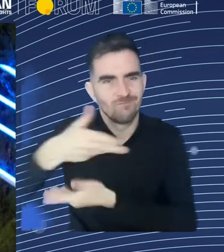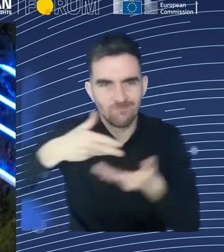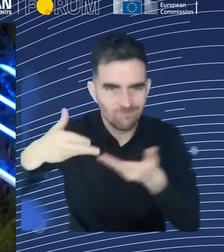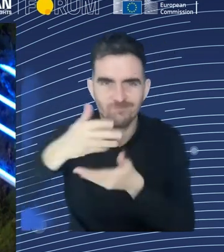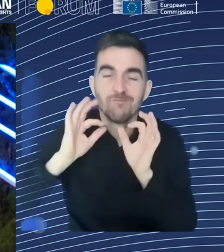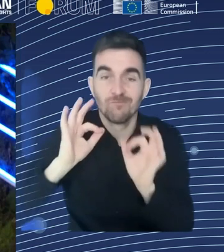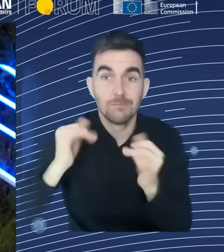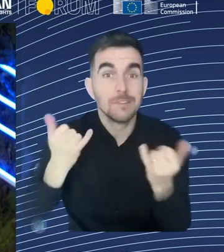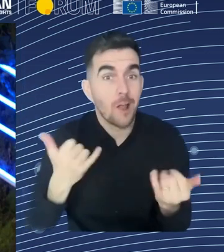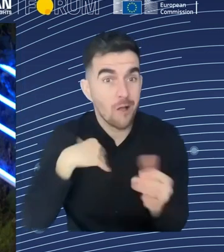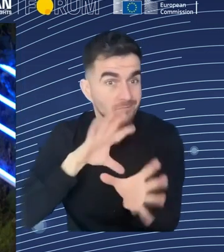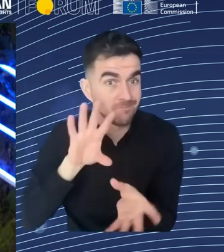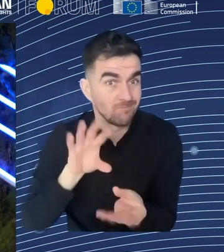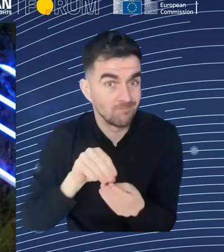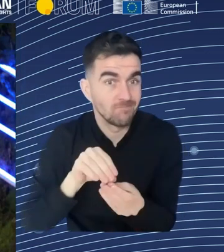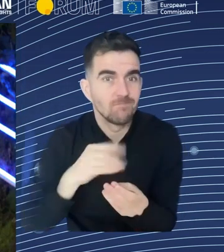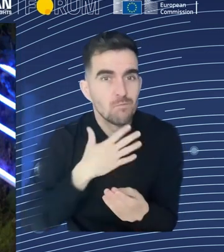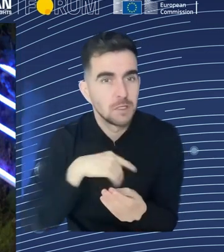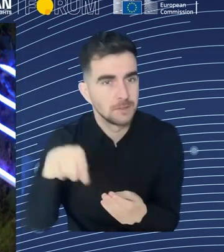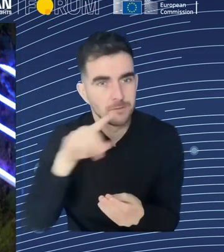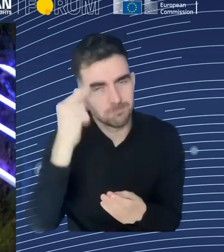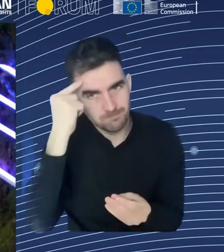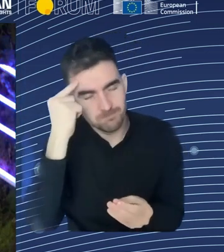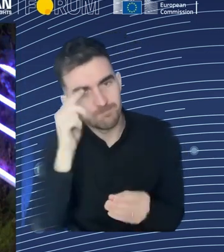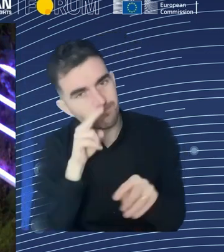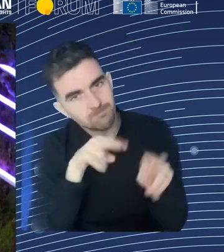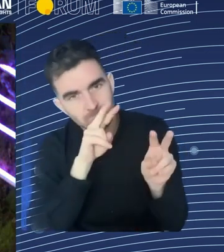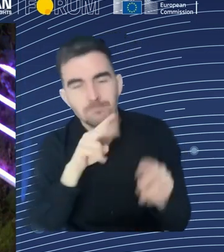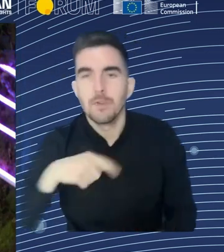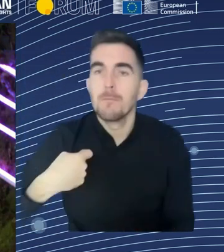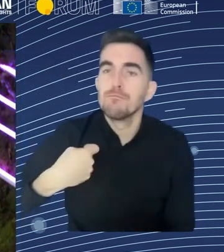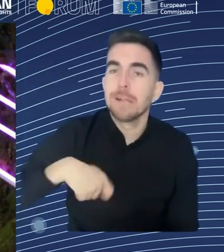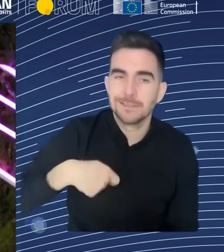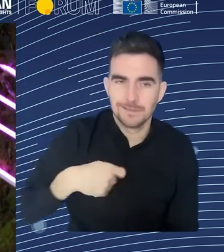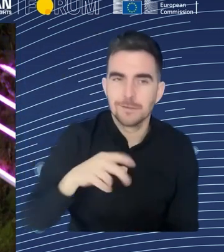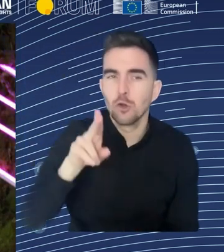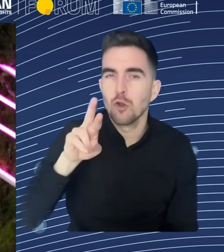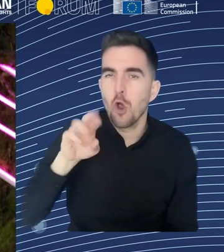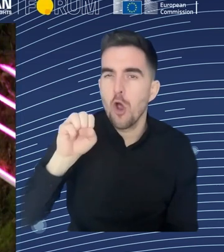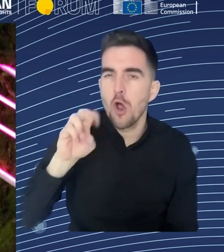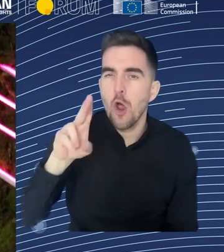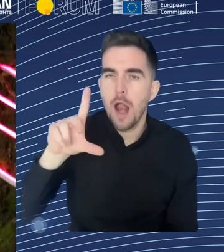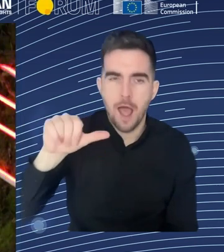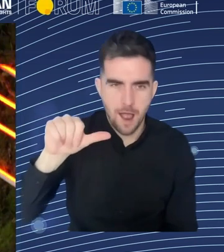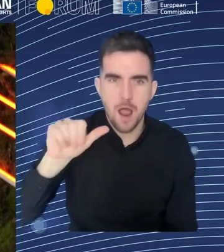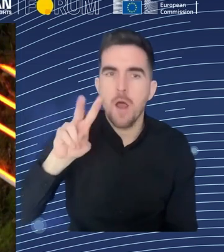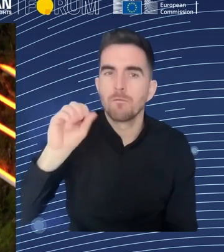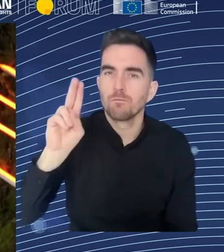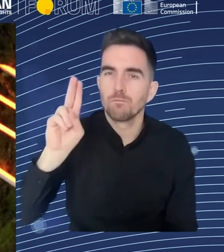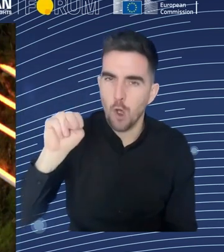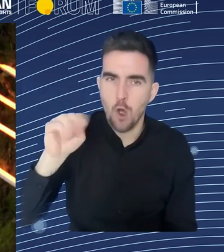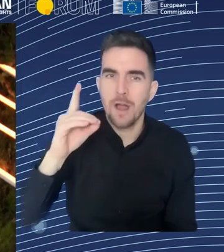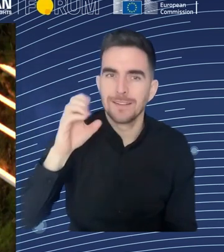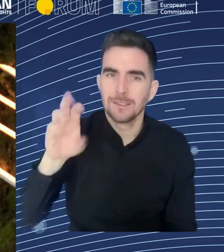this more normative dimensions. What should we do or we should not do about algorithmic management? And